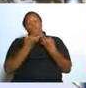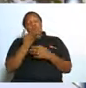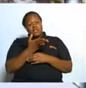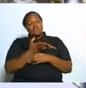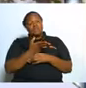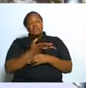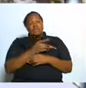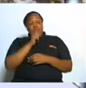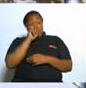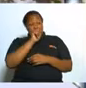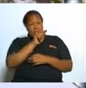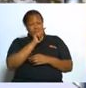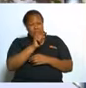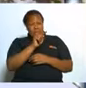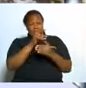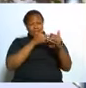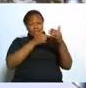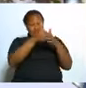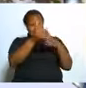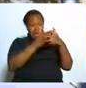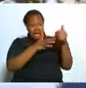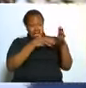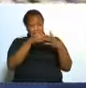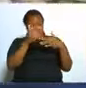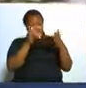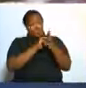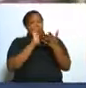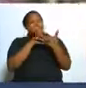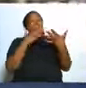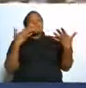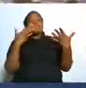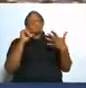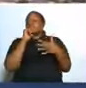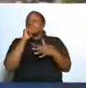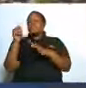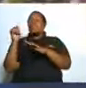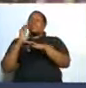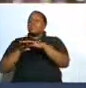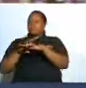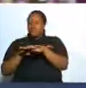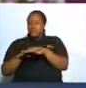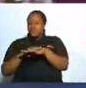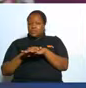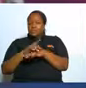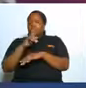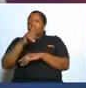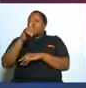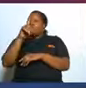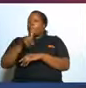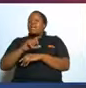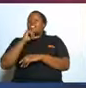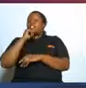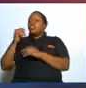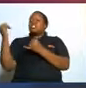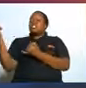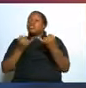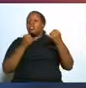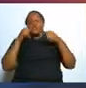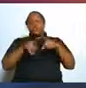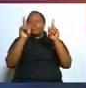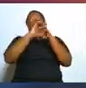that is the sign something is not okay you don't need to introduce yourself